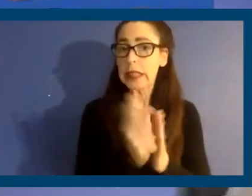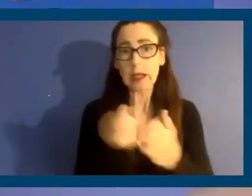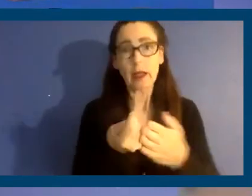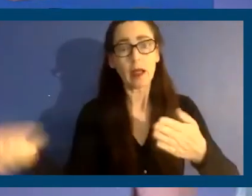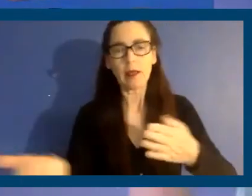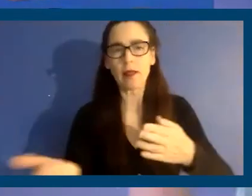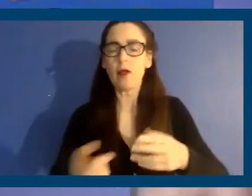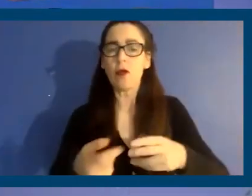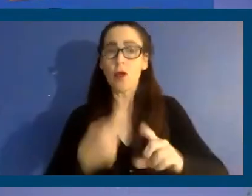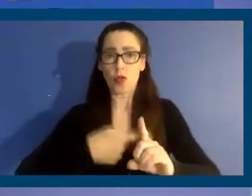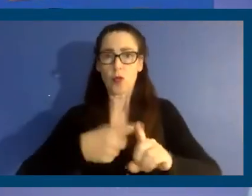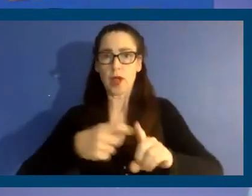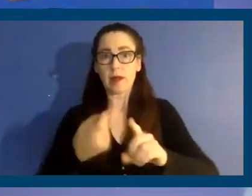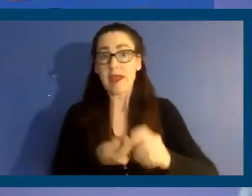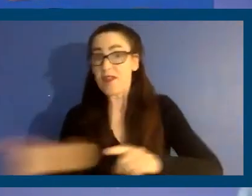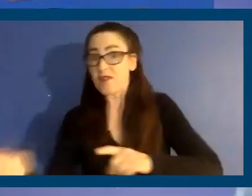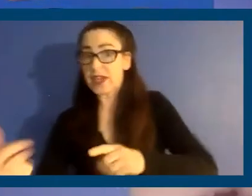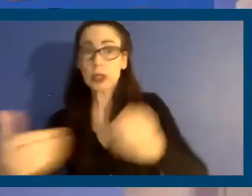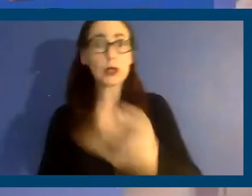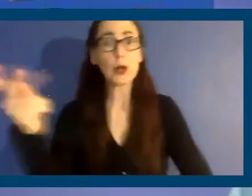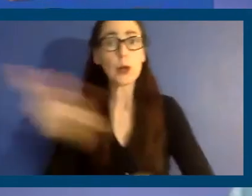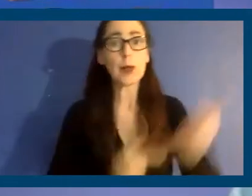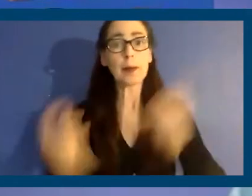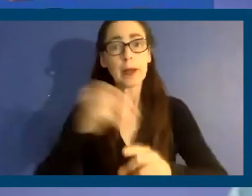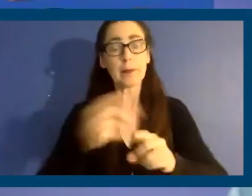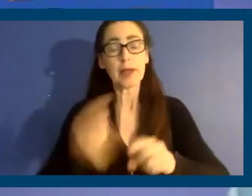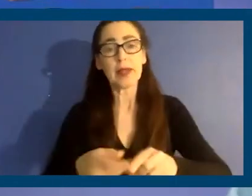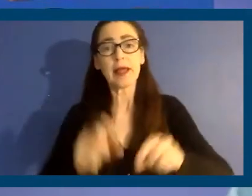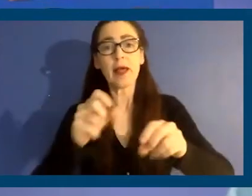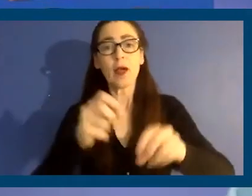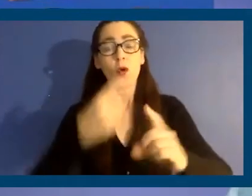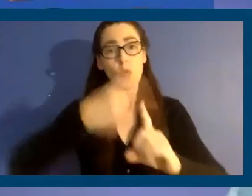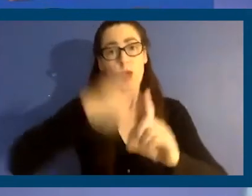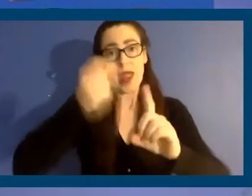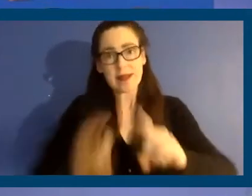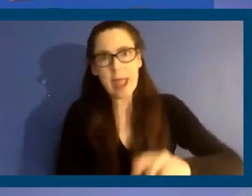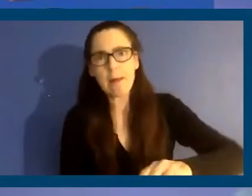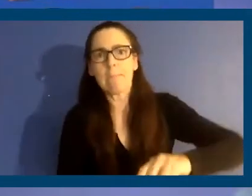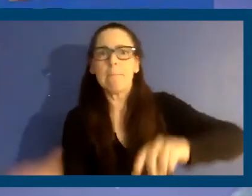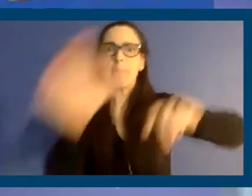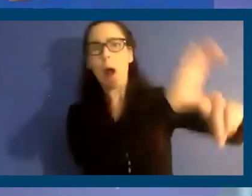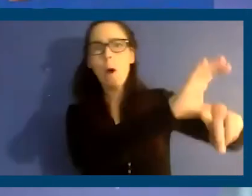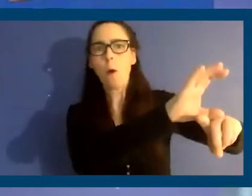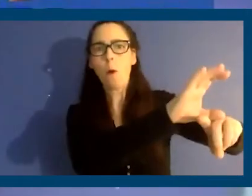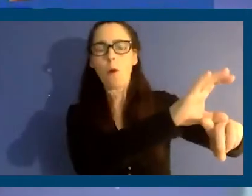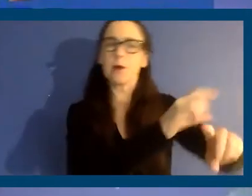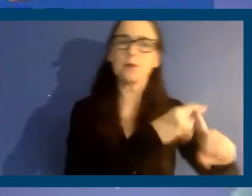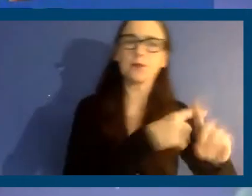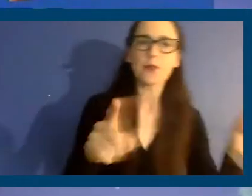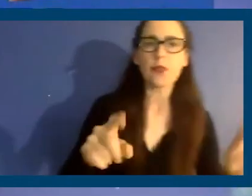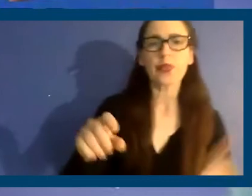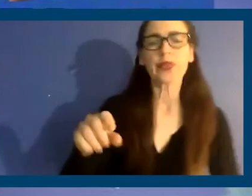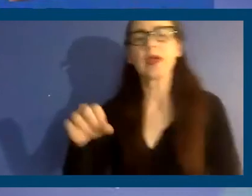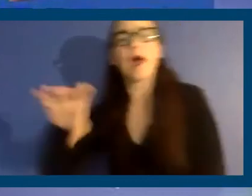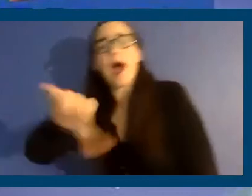jack up the rents, and that's who's the target. The second thing that it does is that, as Councilmember Ru talked